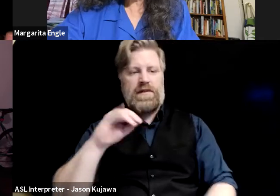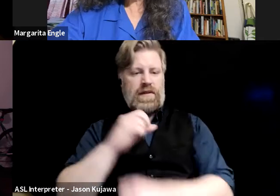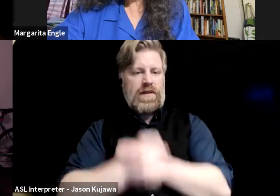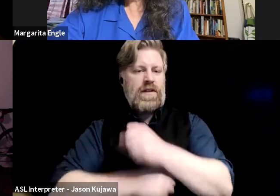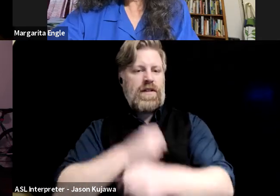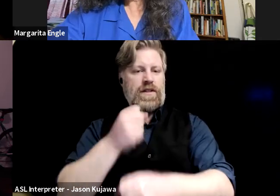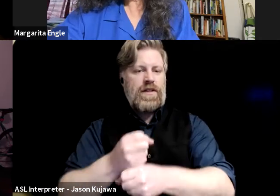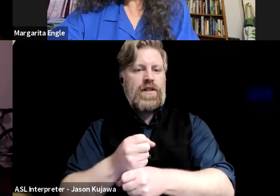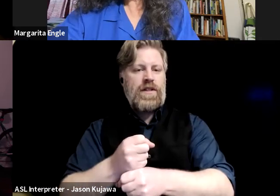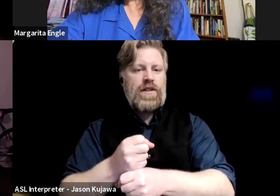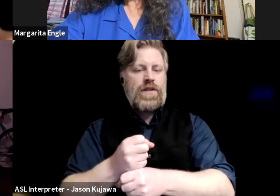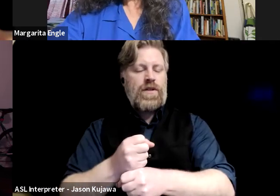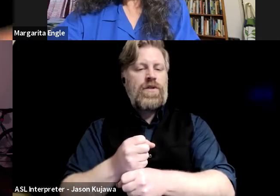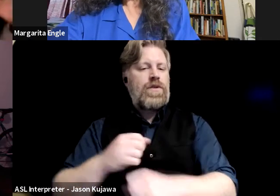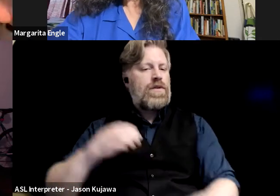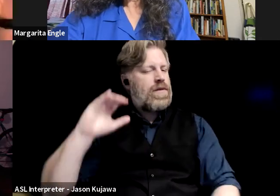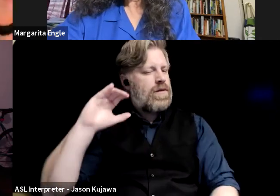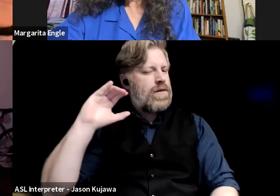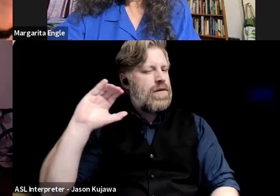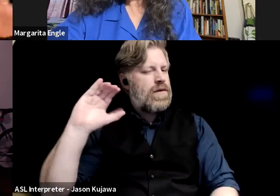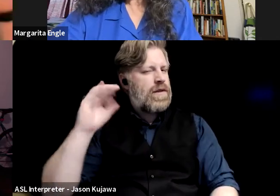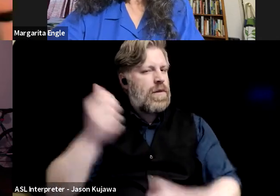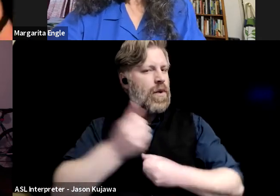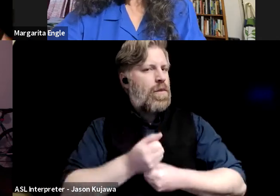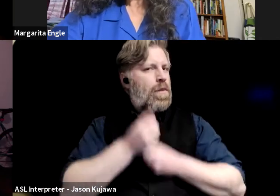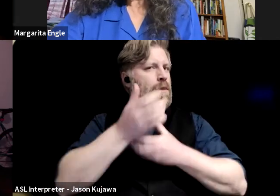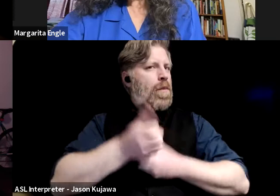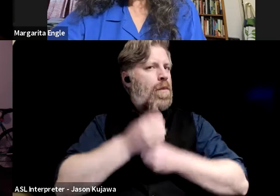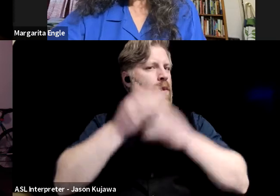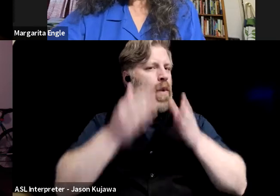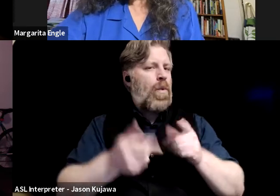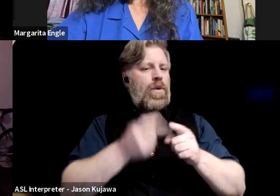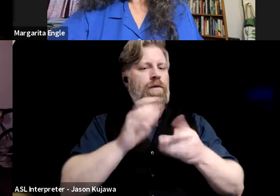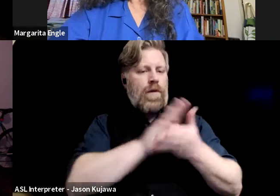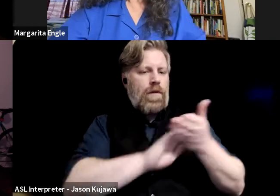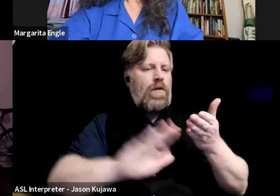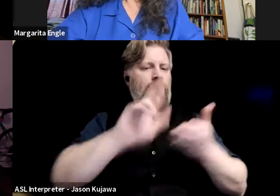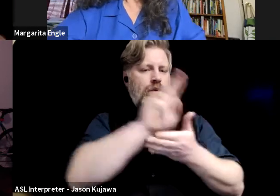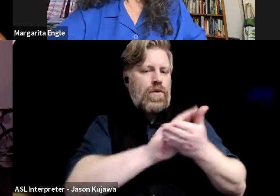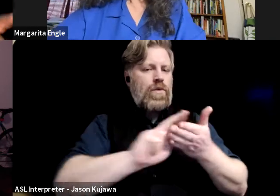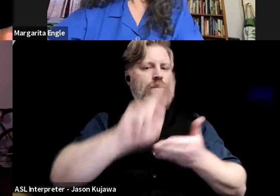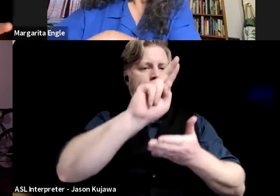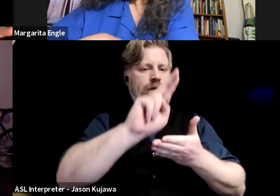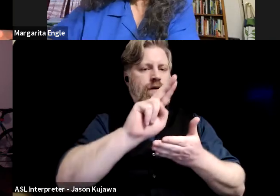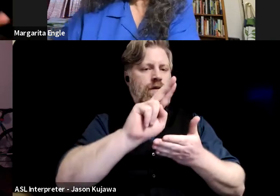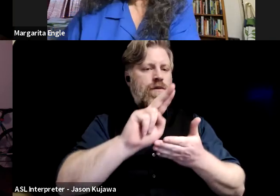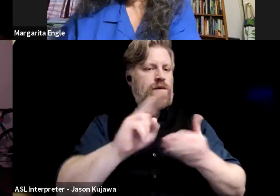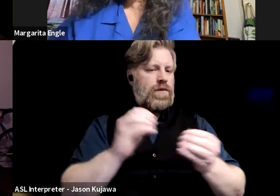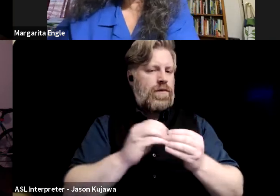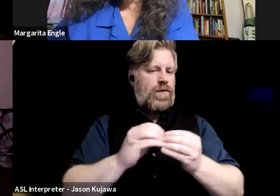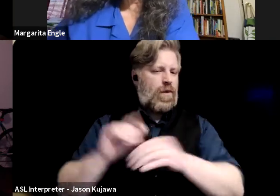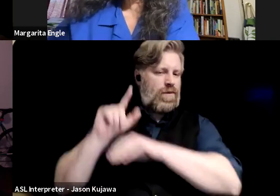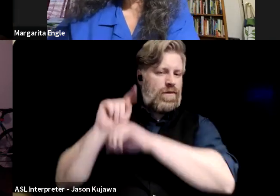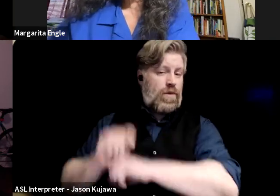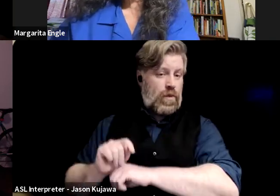of, like, a concerted effort by poets in academia, you know, canonical poets or whatever, to try to make, to try to distance